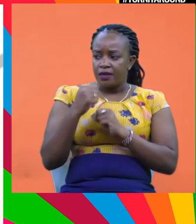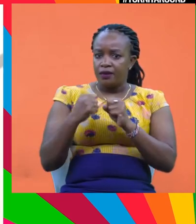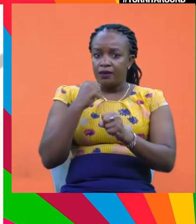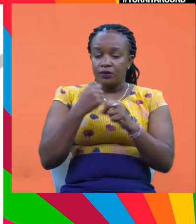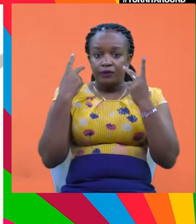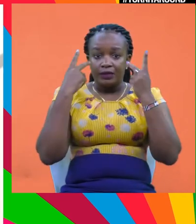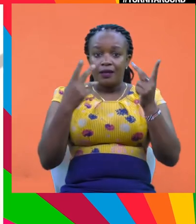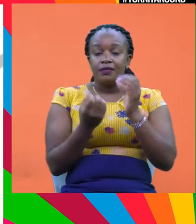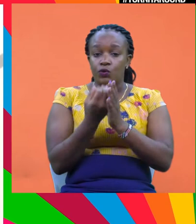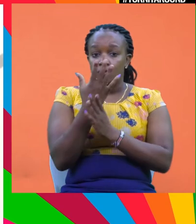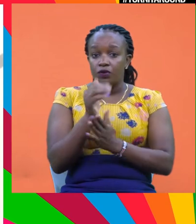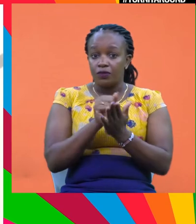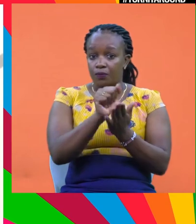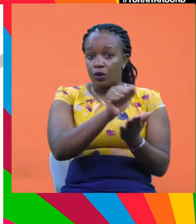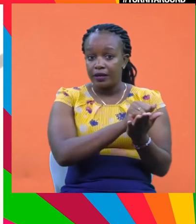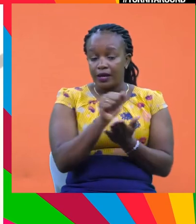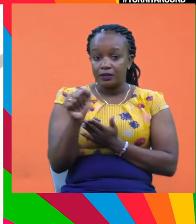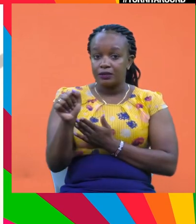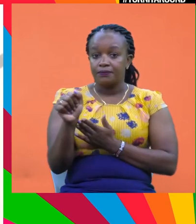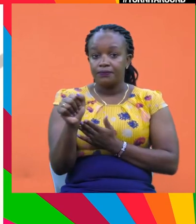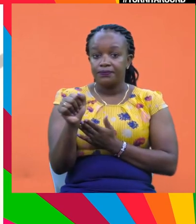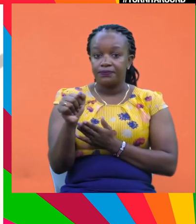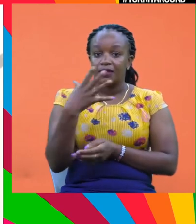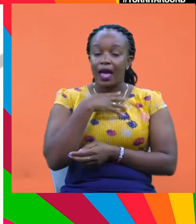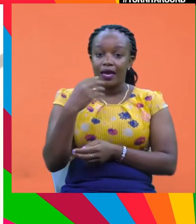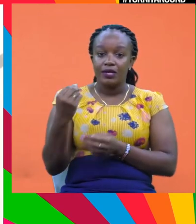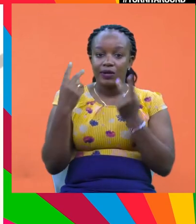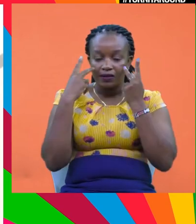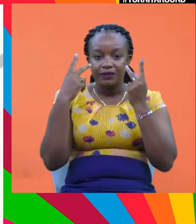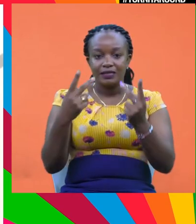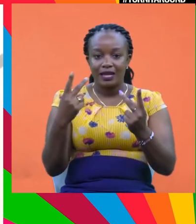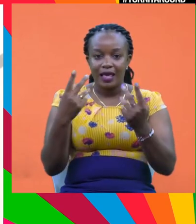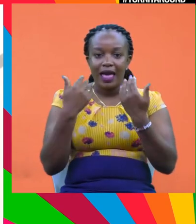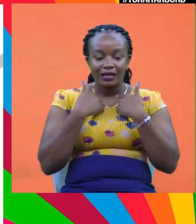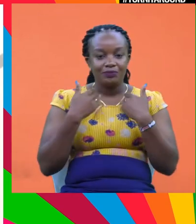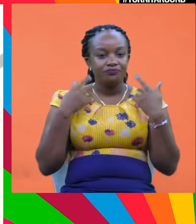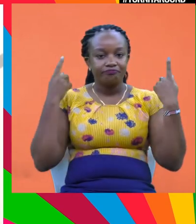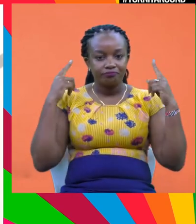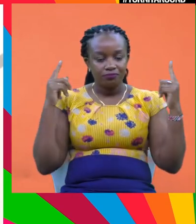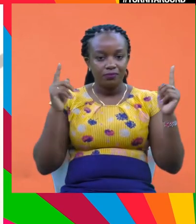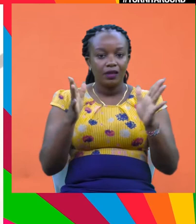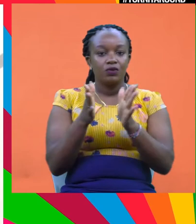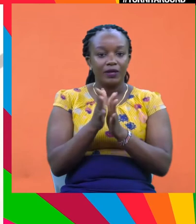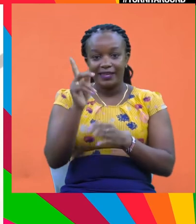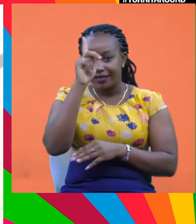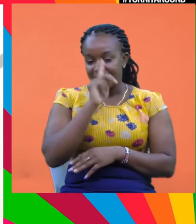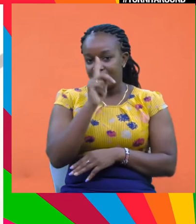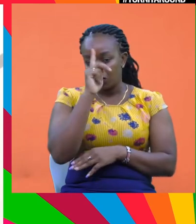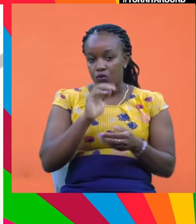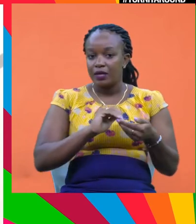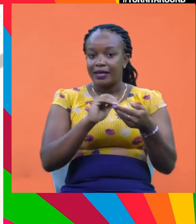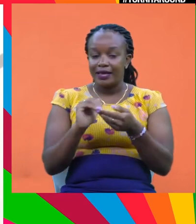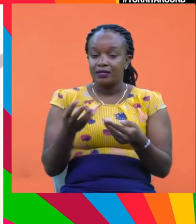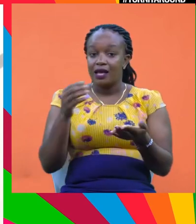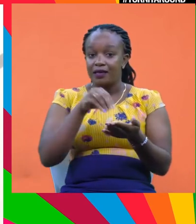we've seen the growth of the private equity sector and venture capital specifically and really fueling the technology sector and they will be critical to